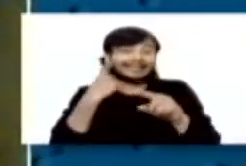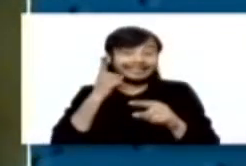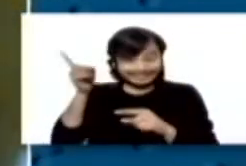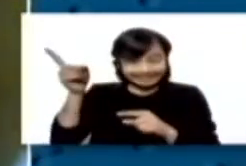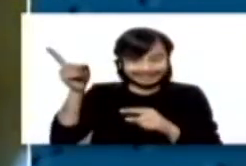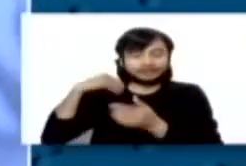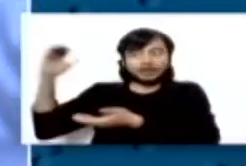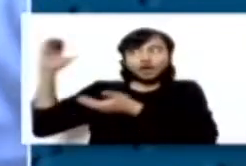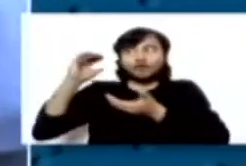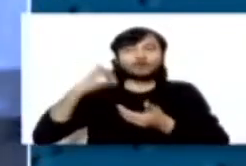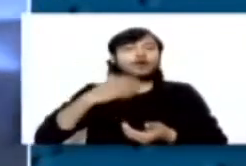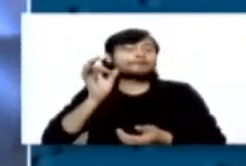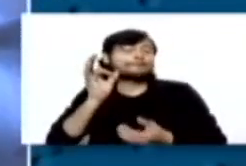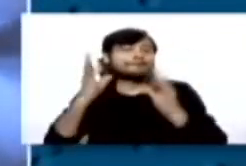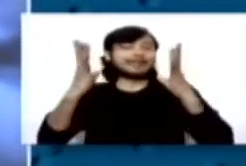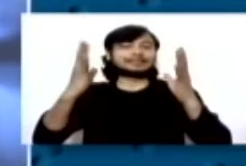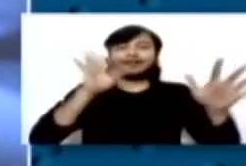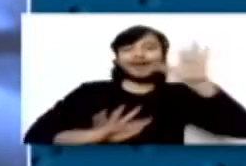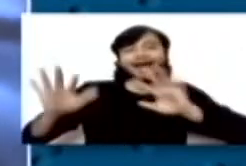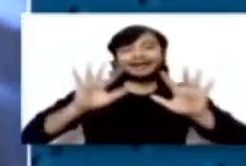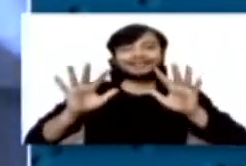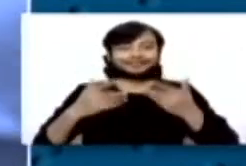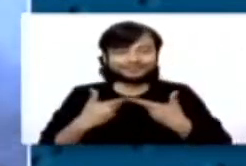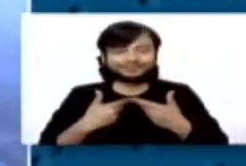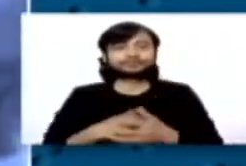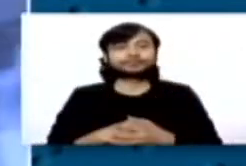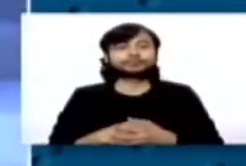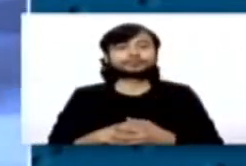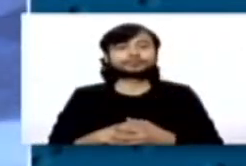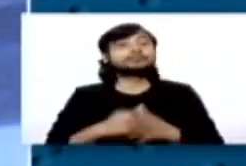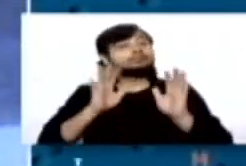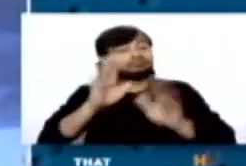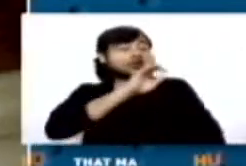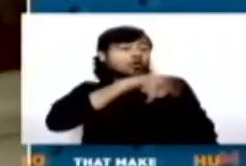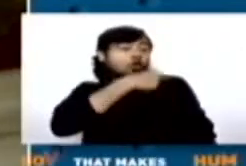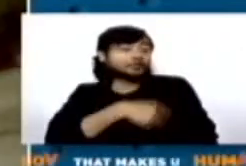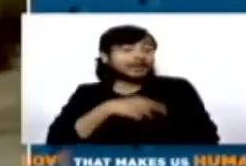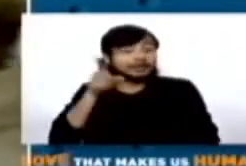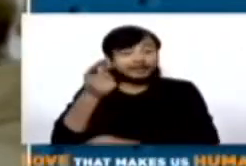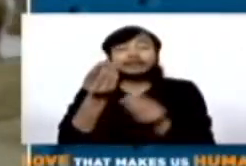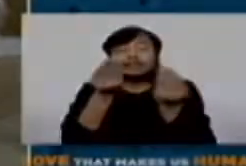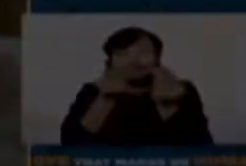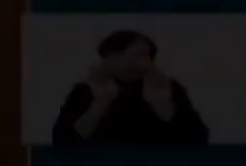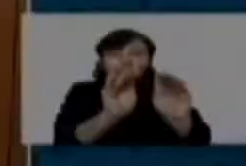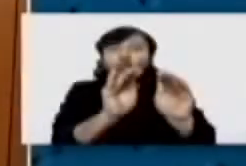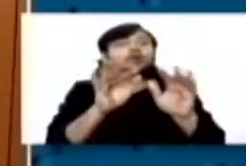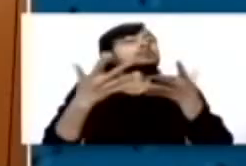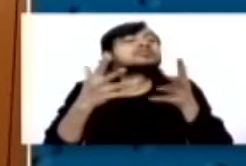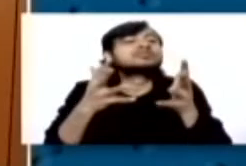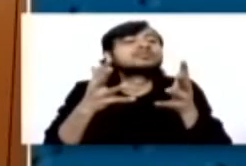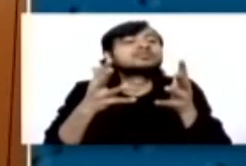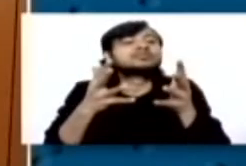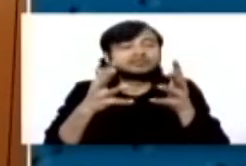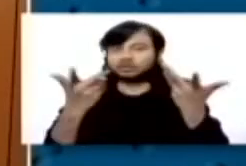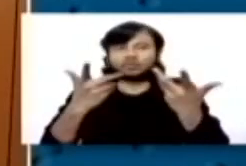is trained medical supervision for diagnosis and monitoring of the disabilities. Chances of misdiagnosis are high. We